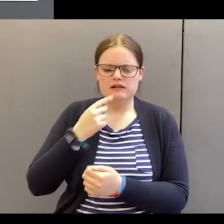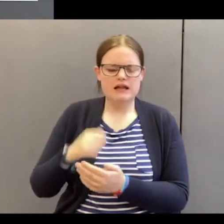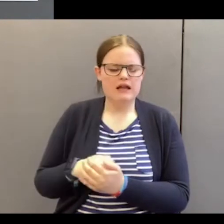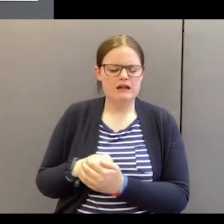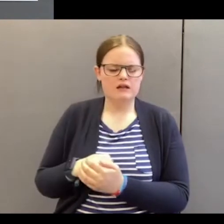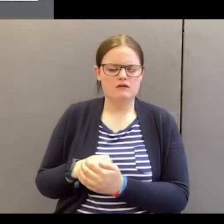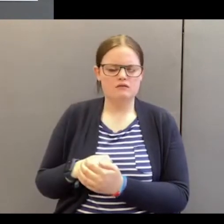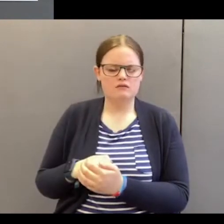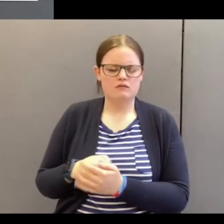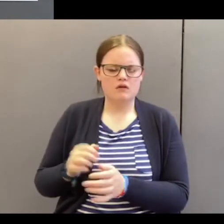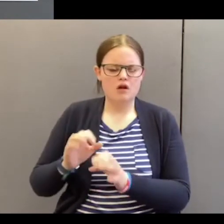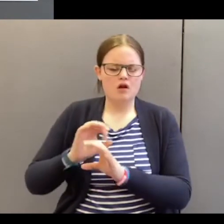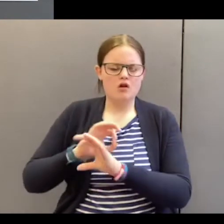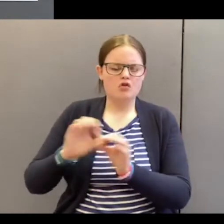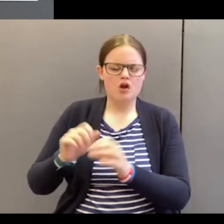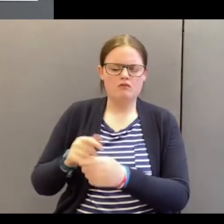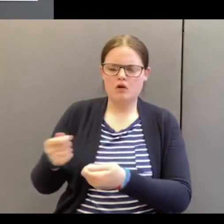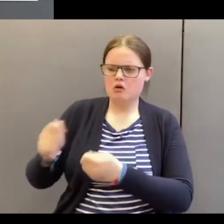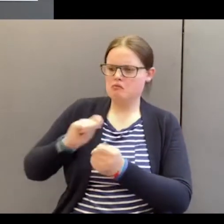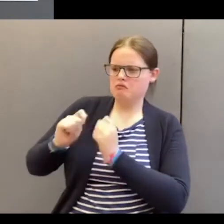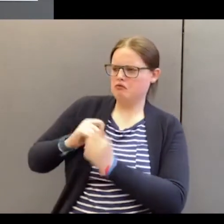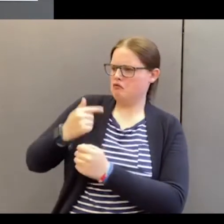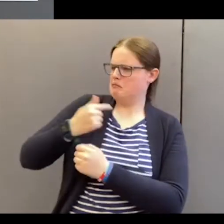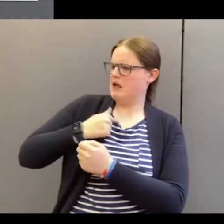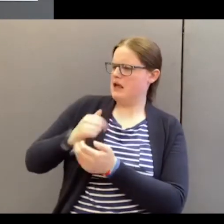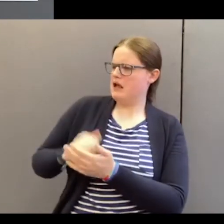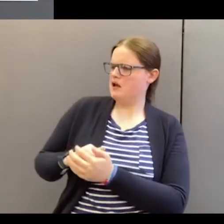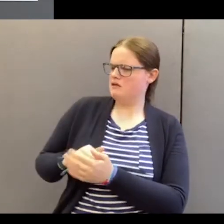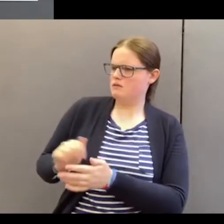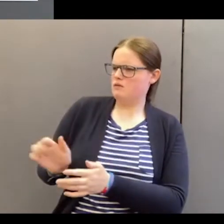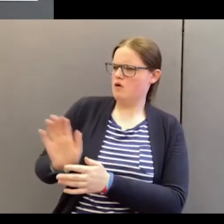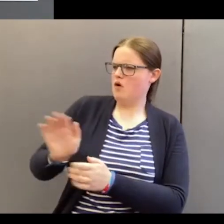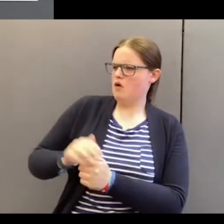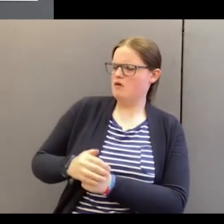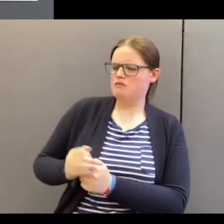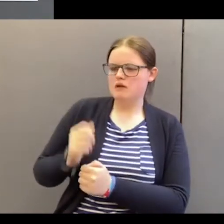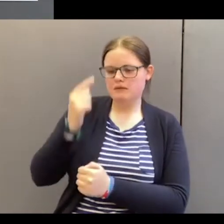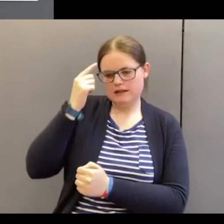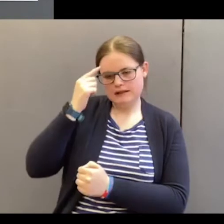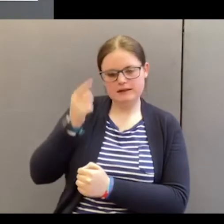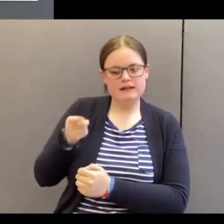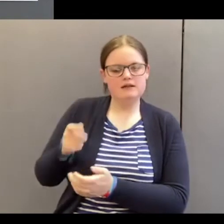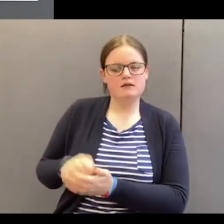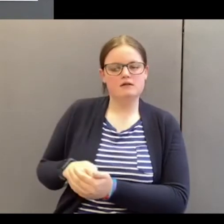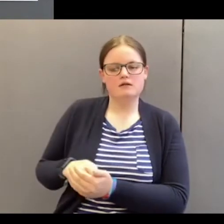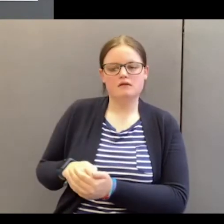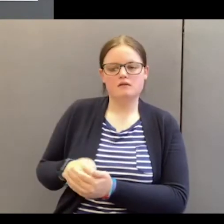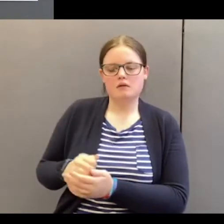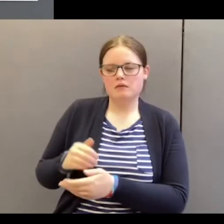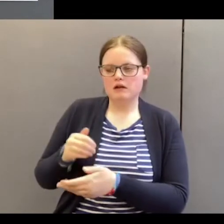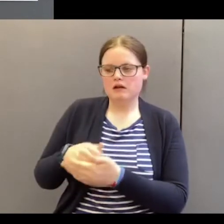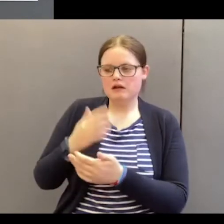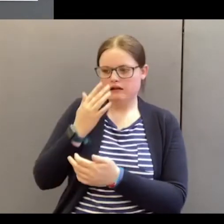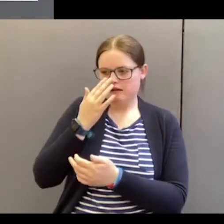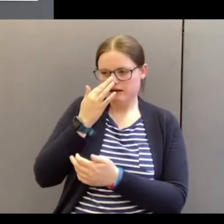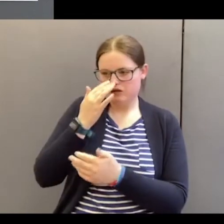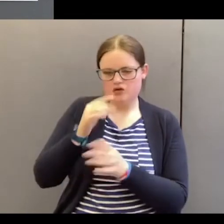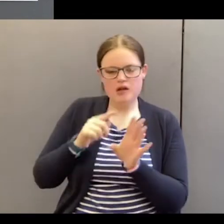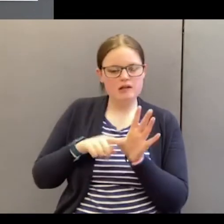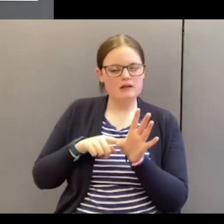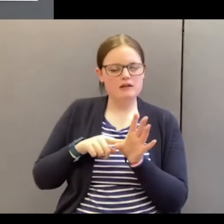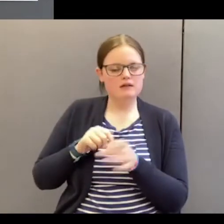No one's going to rule over me, we might think. Maybe in the teenage years,